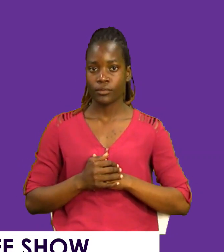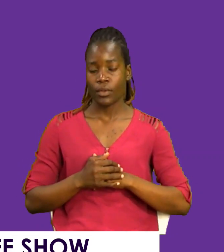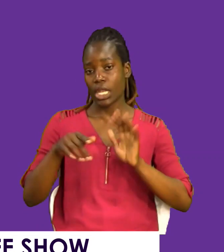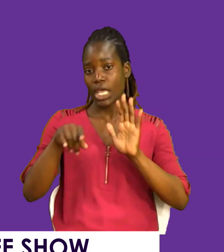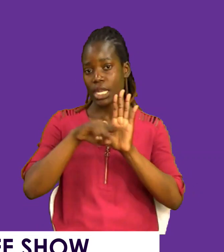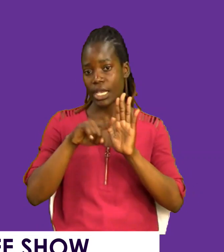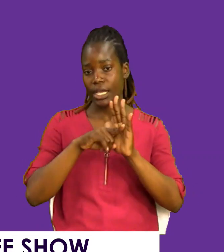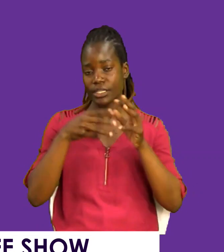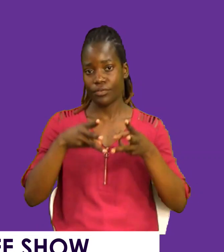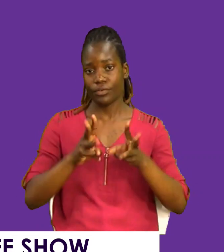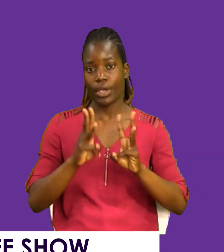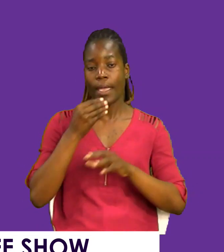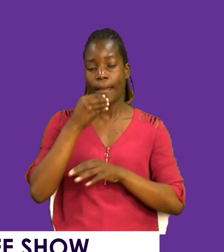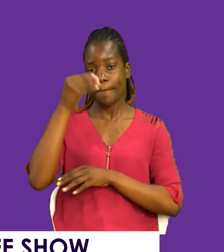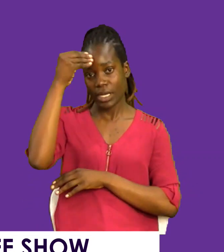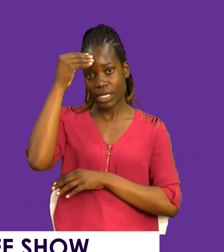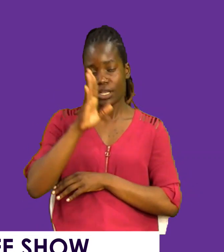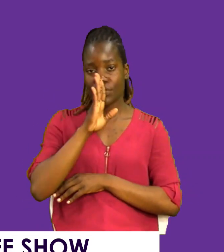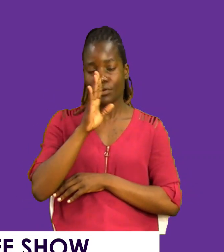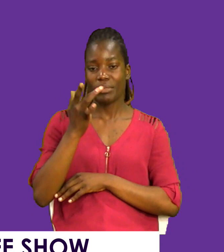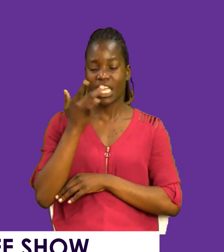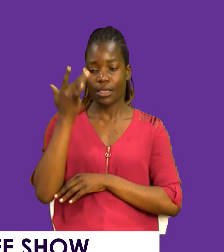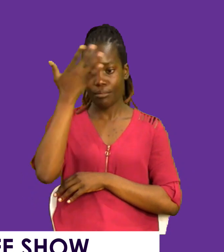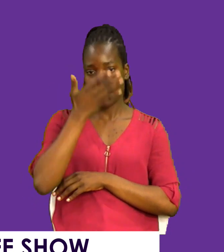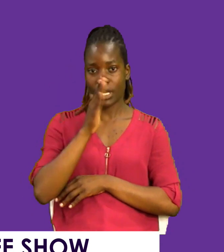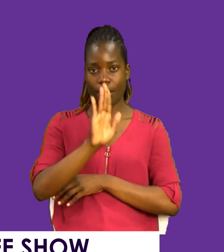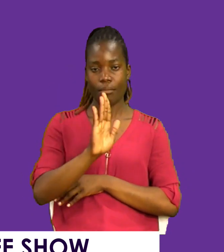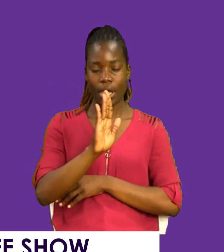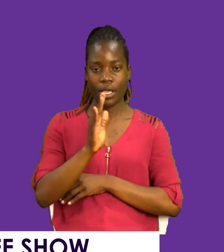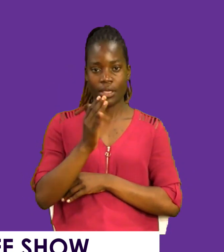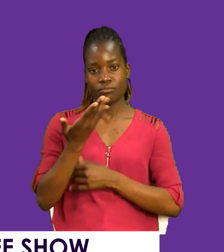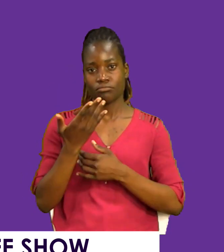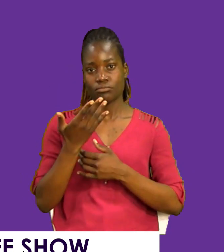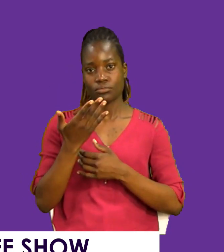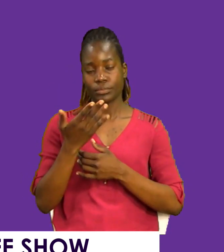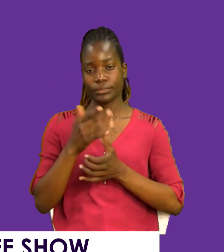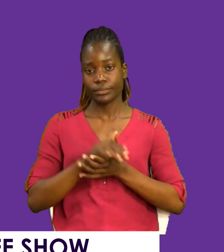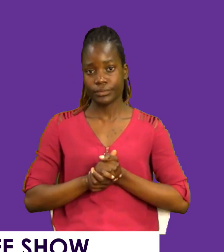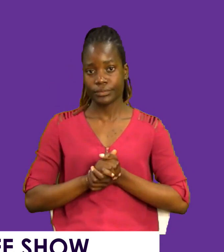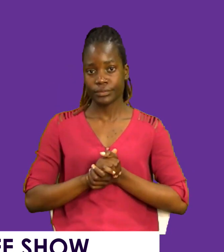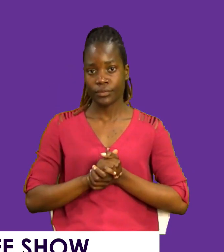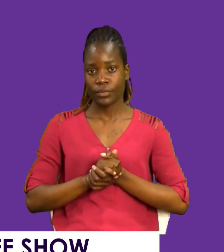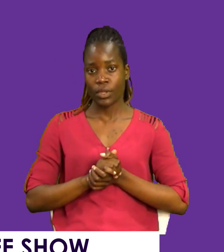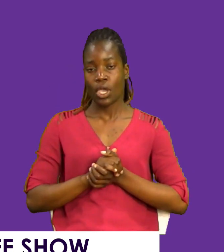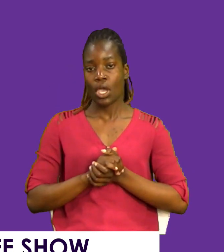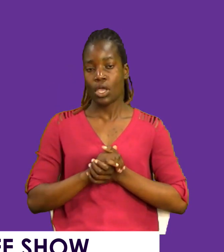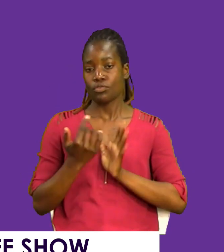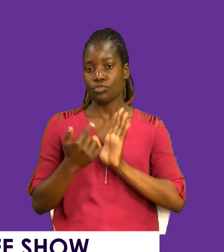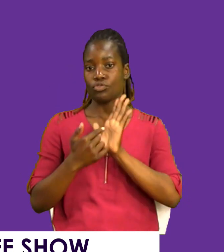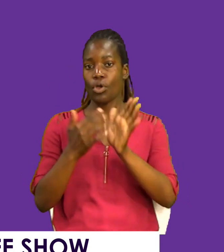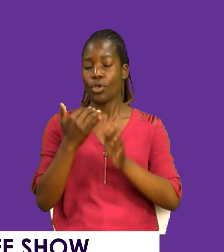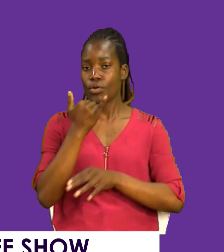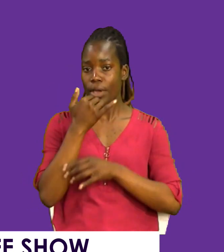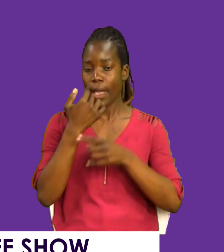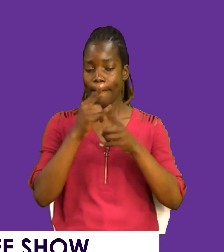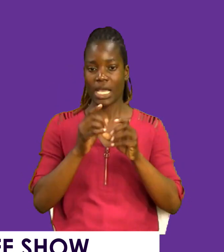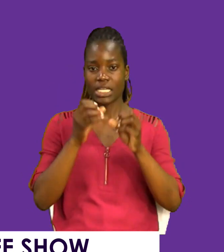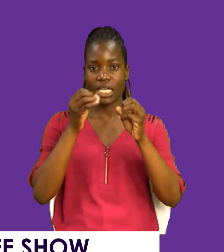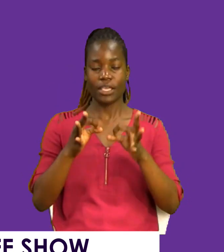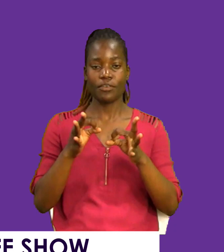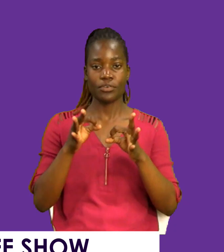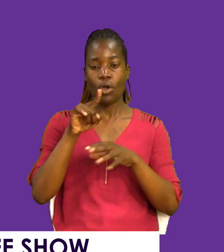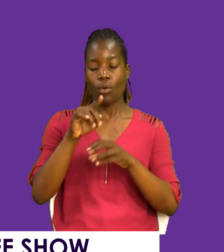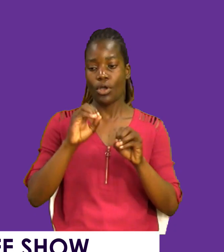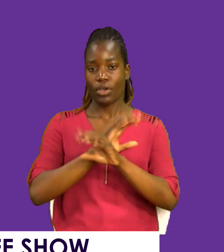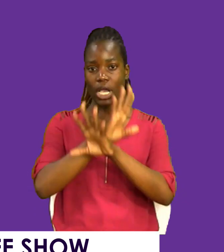negatively. They may have pretended to be your mirrors. They may have tried to describe you to the world, to paint you wrongly. But when your conscience